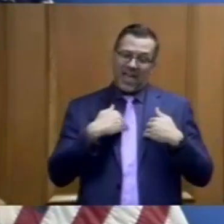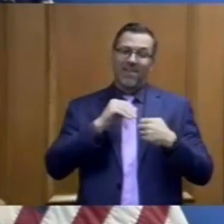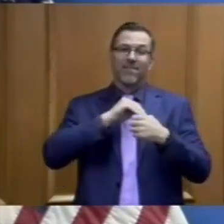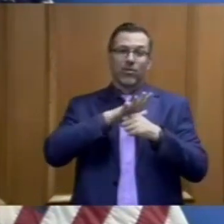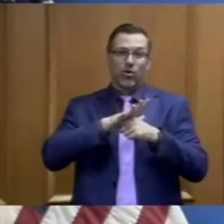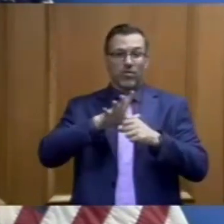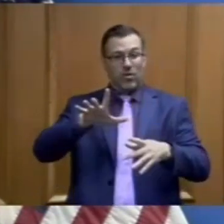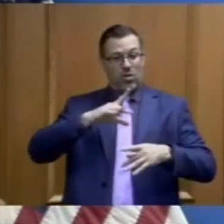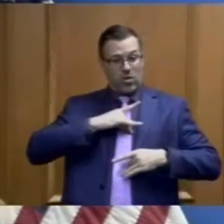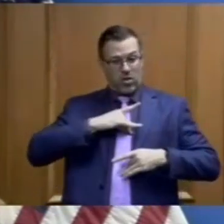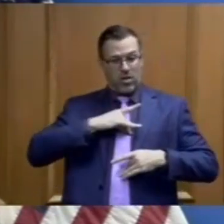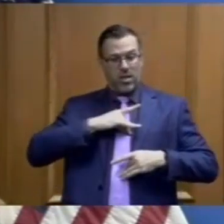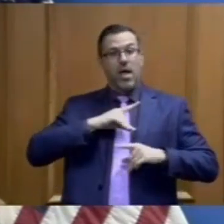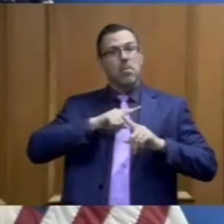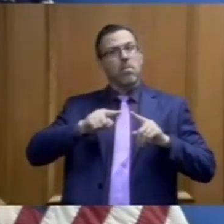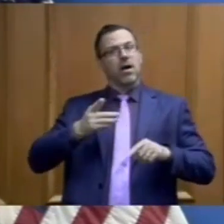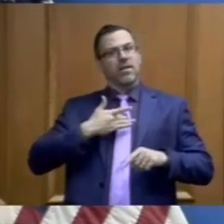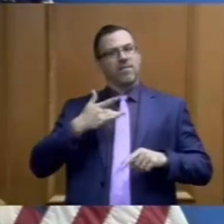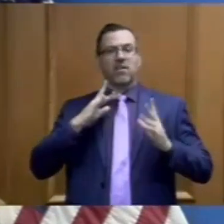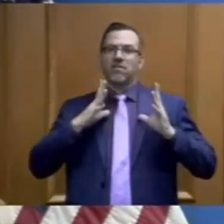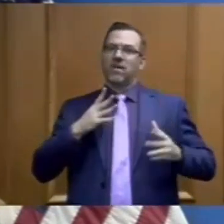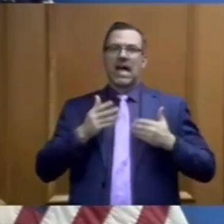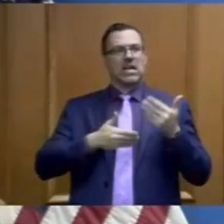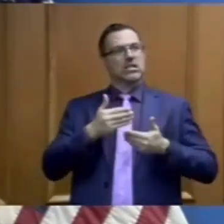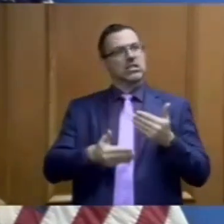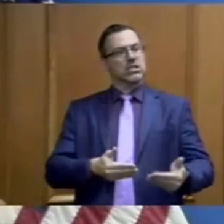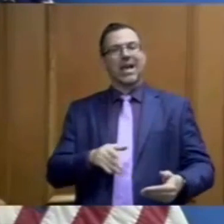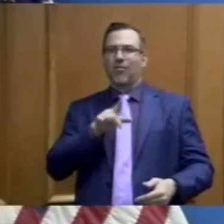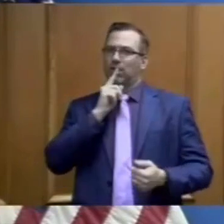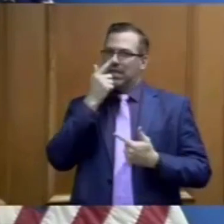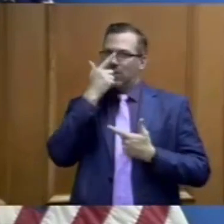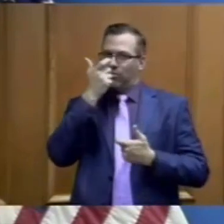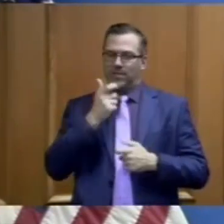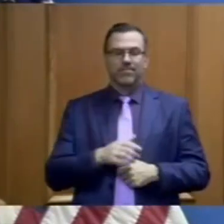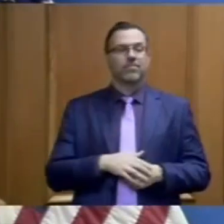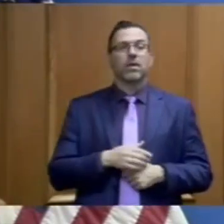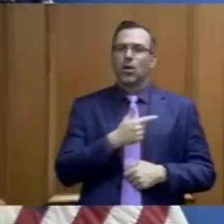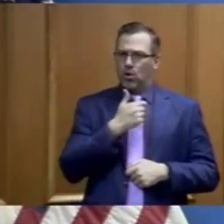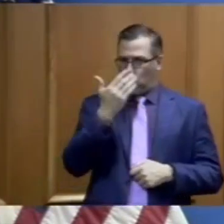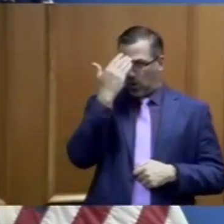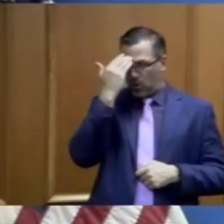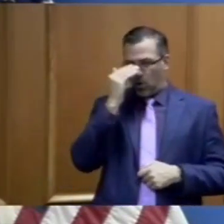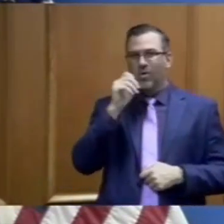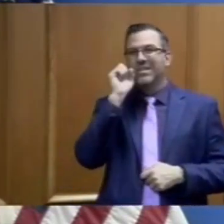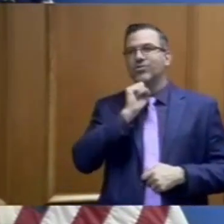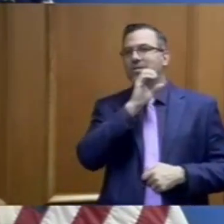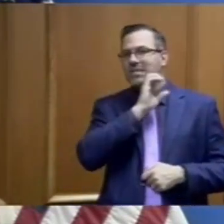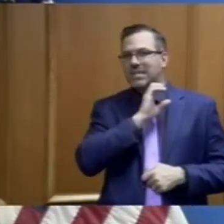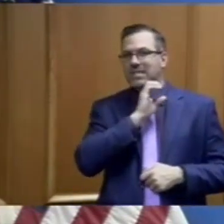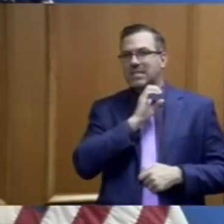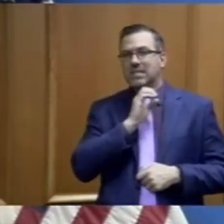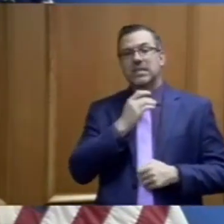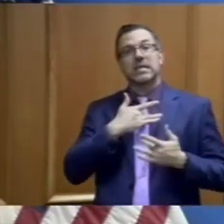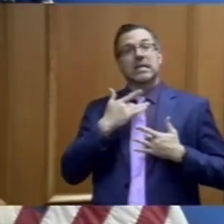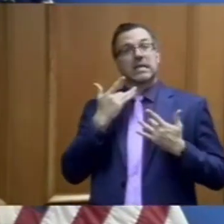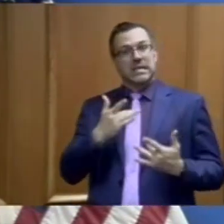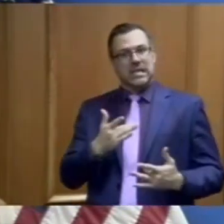in the field. We know that the elderly population has a higher asymptomatic rate.